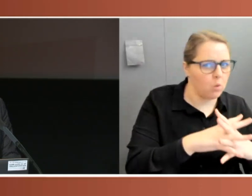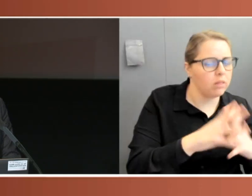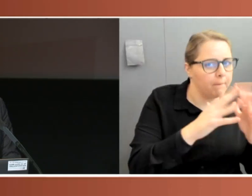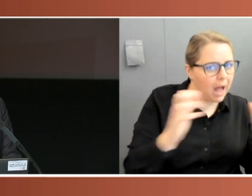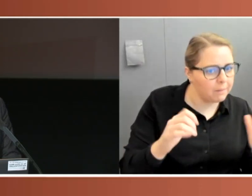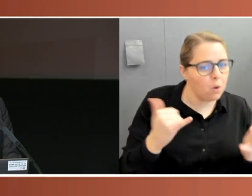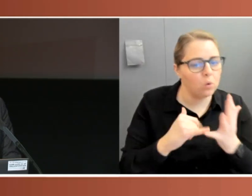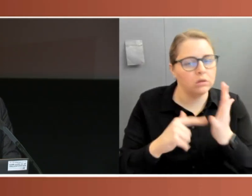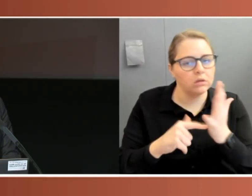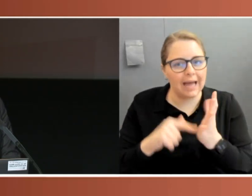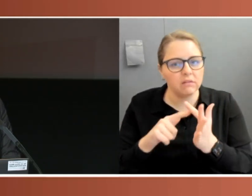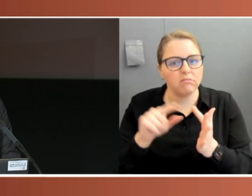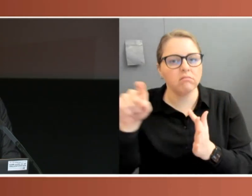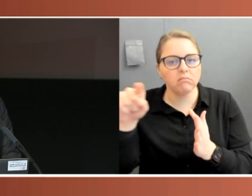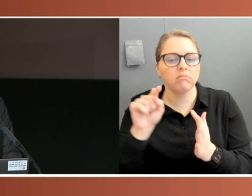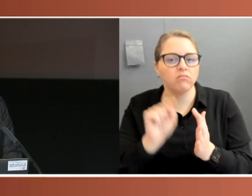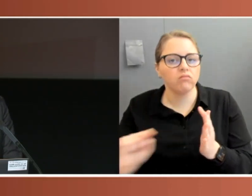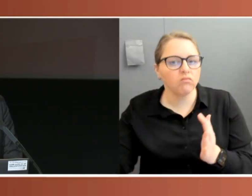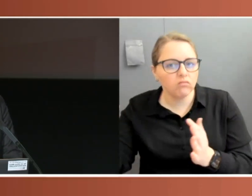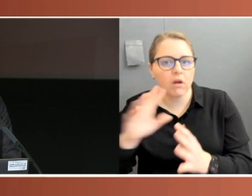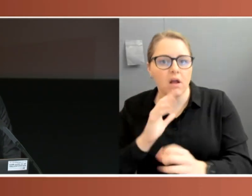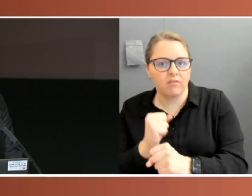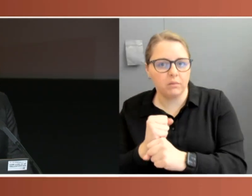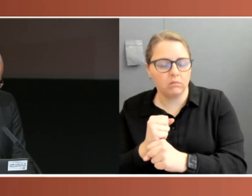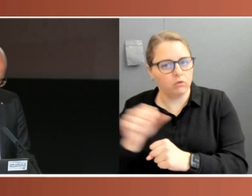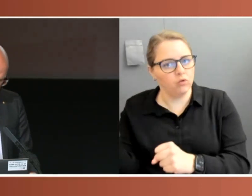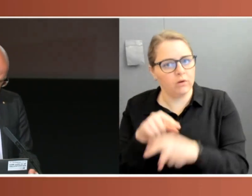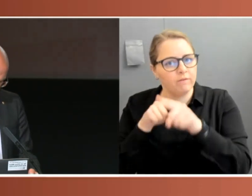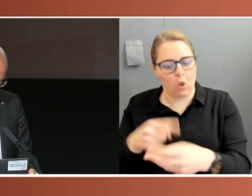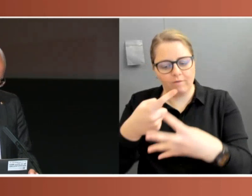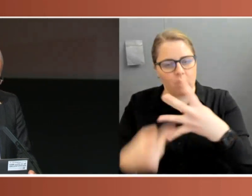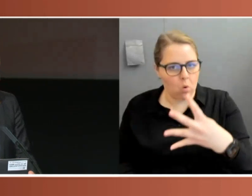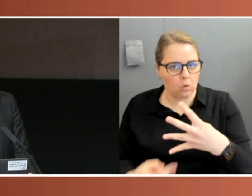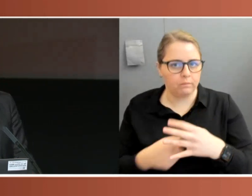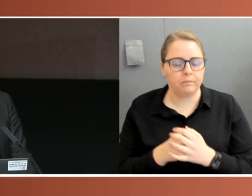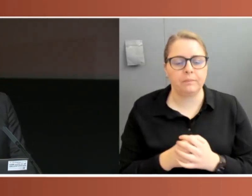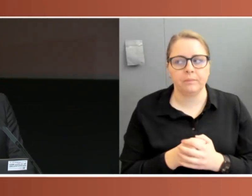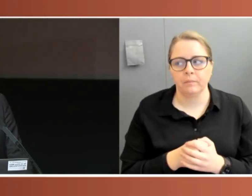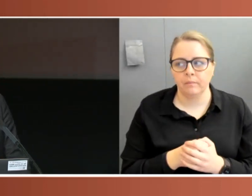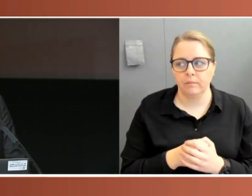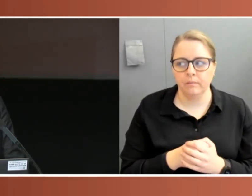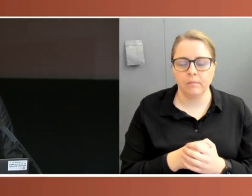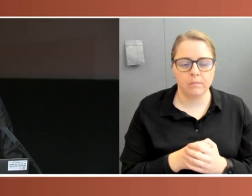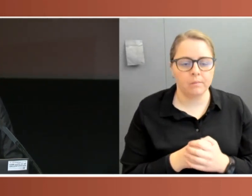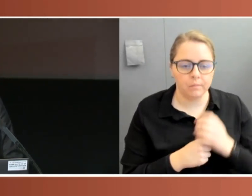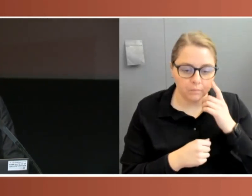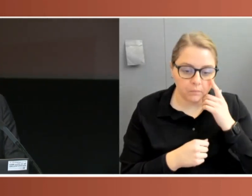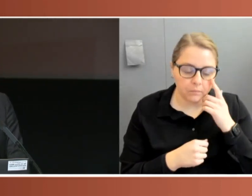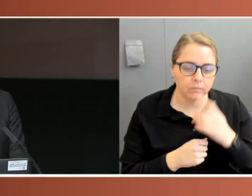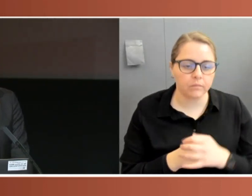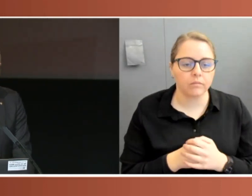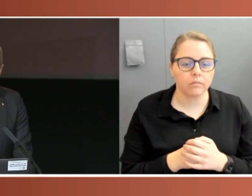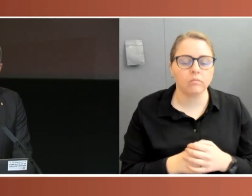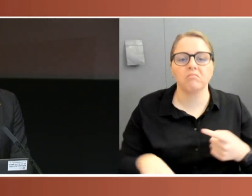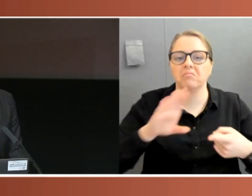legislatures during the pandemic. The first of these things that we look for in this